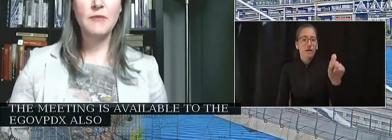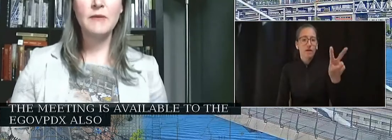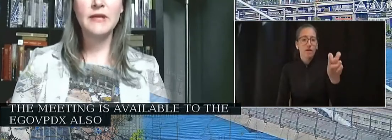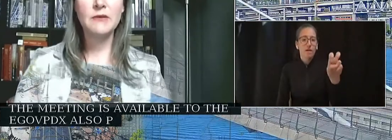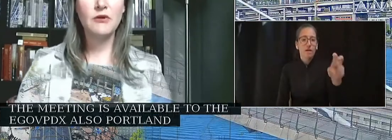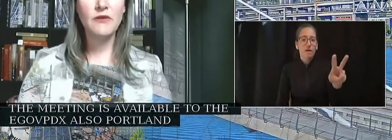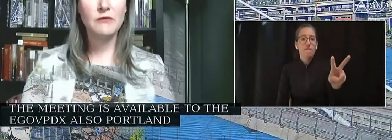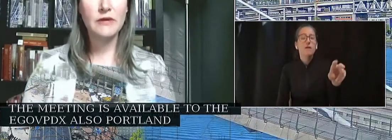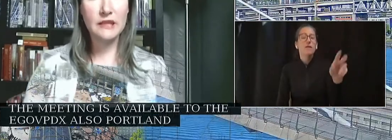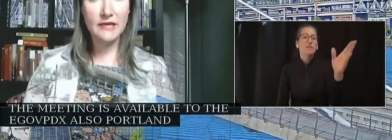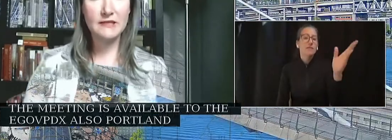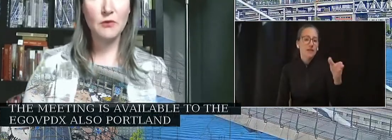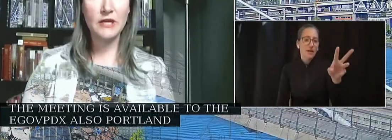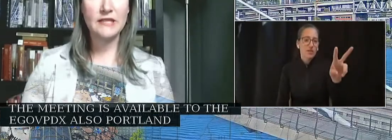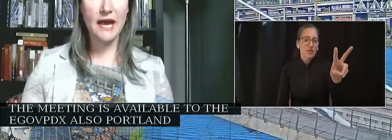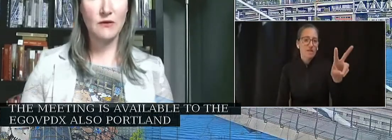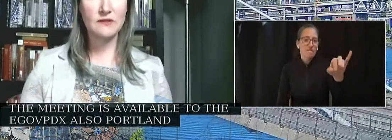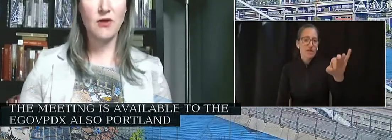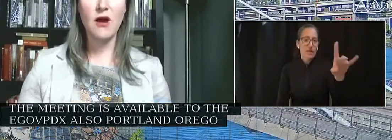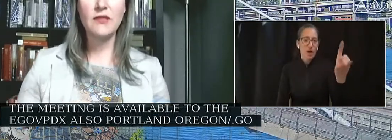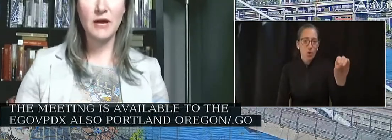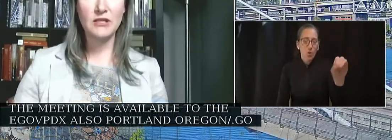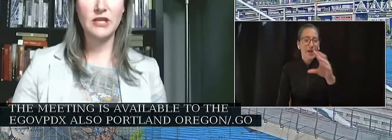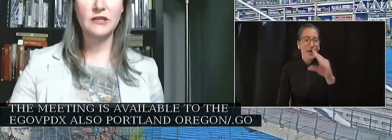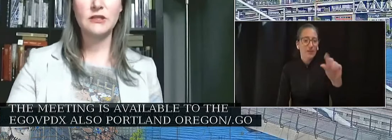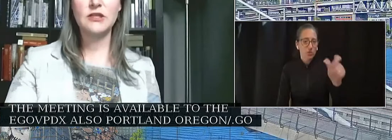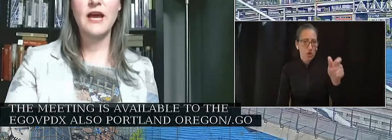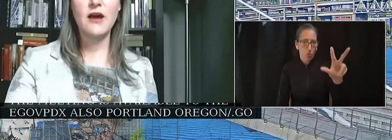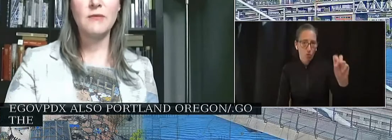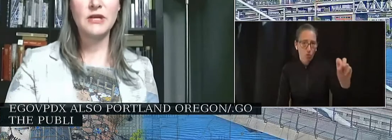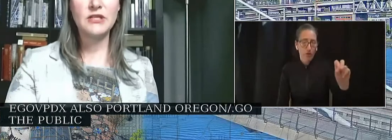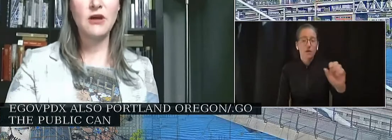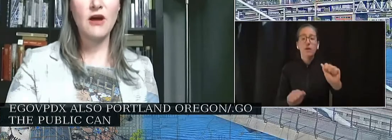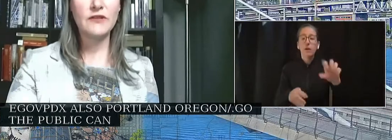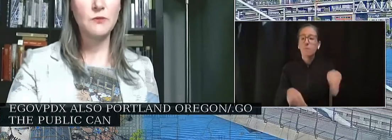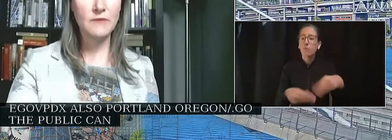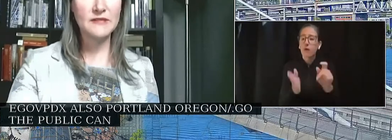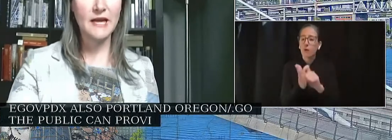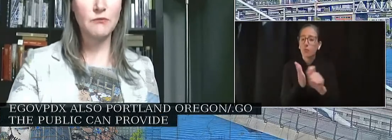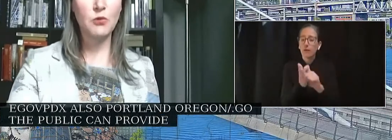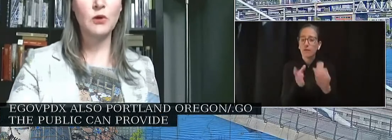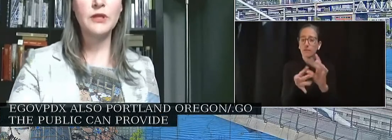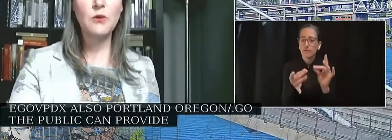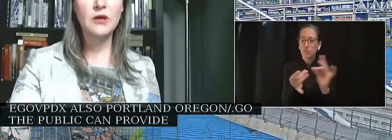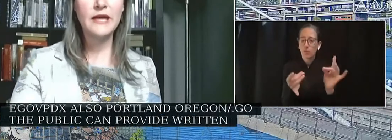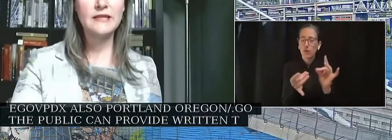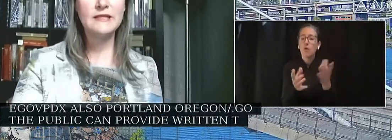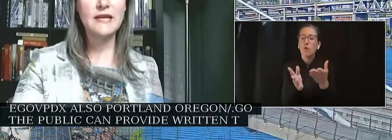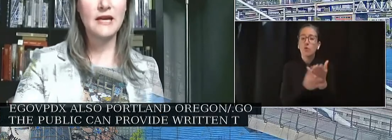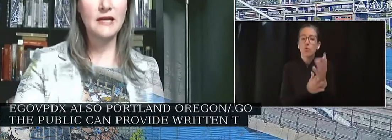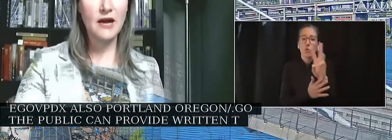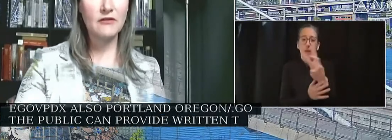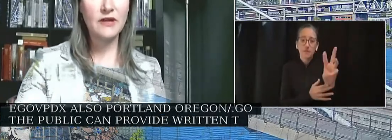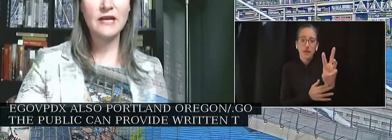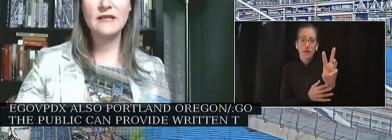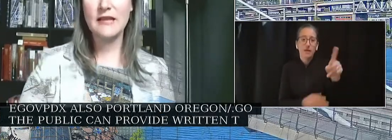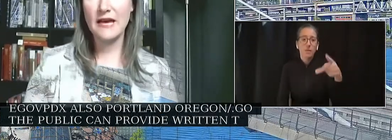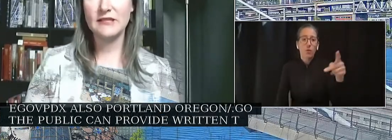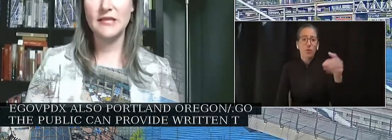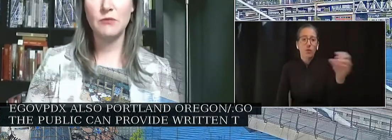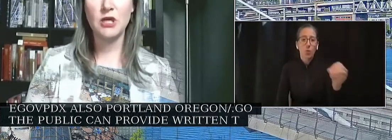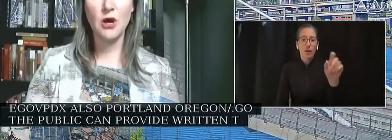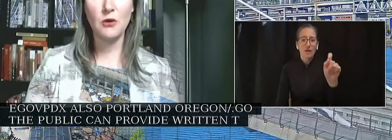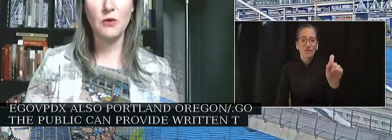The public can provide written testimony to council on the budget, on the budget office website, portlandoregon.gov